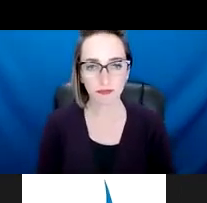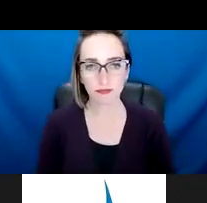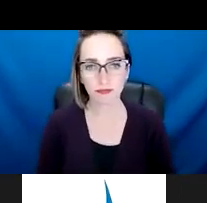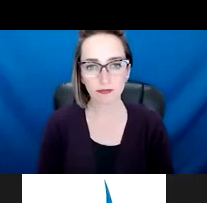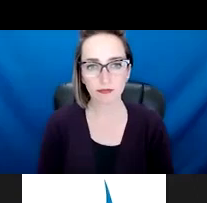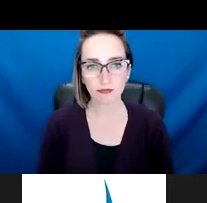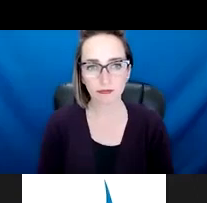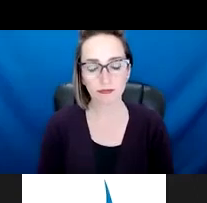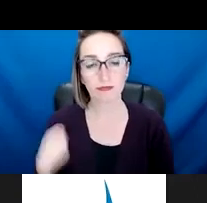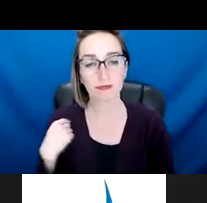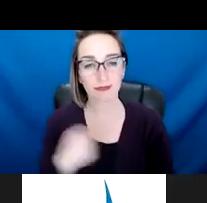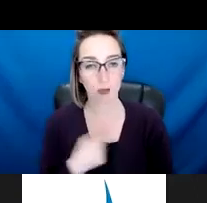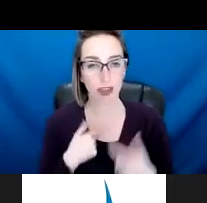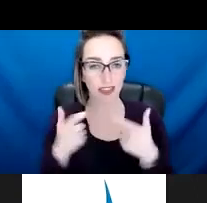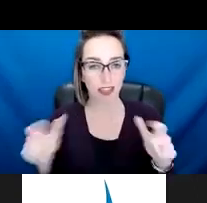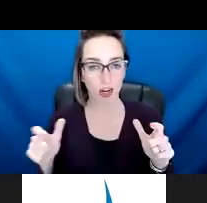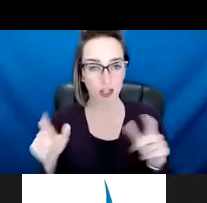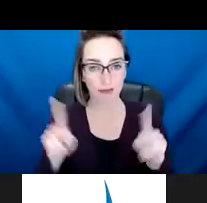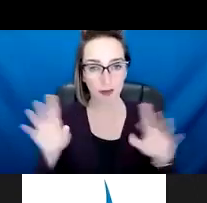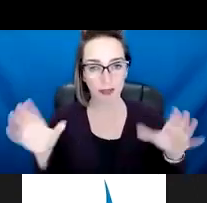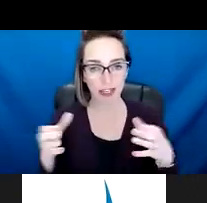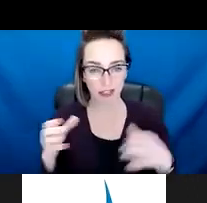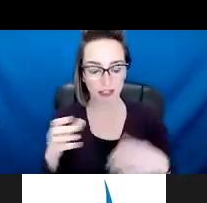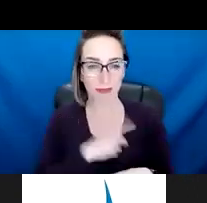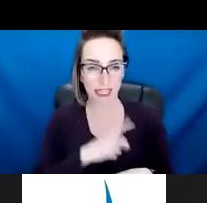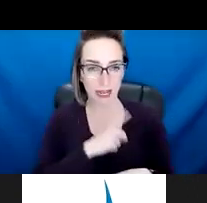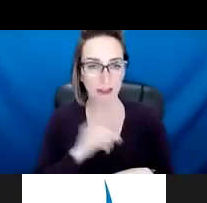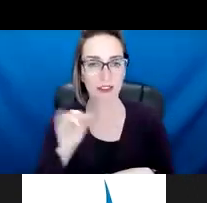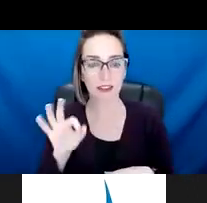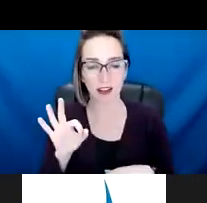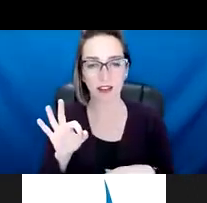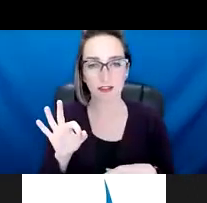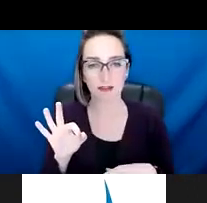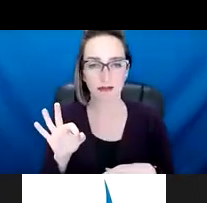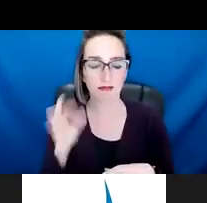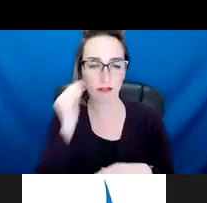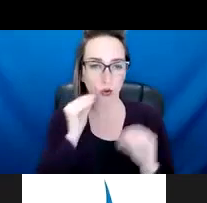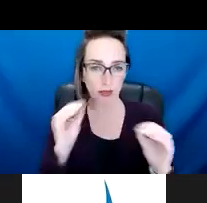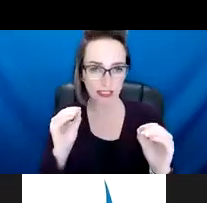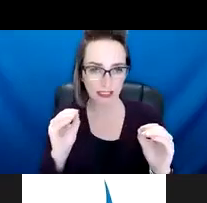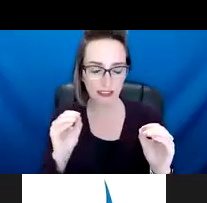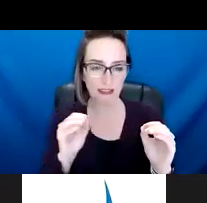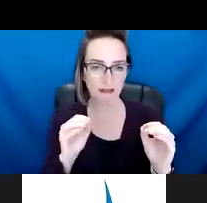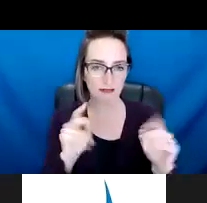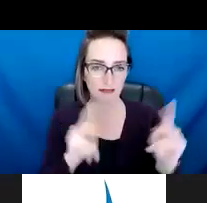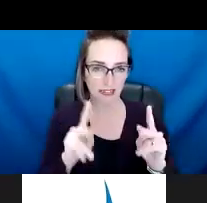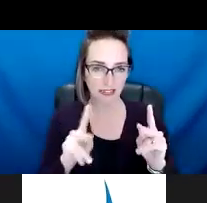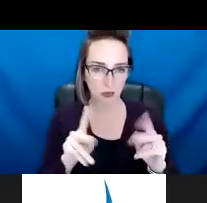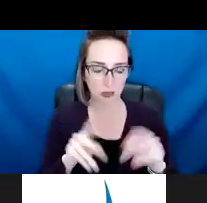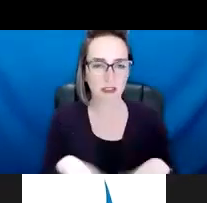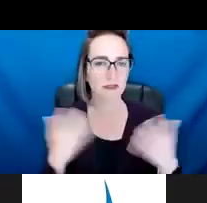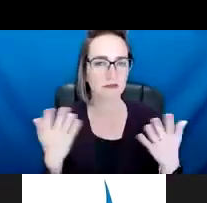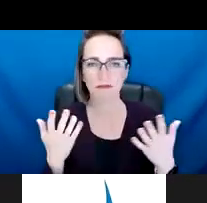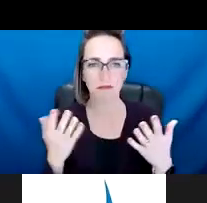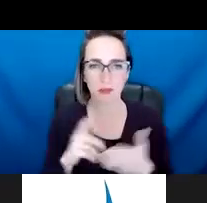we have a large population in Minneapolis of, of unhoused, um, folks, um, what is being done so that they are cared